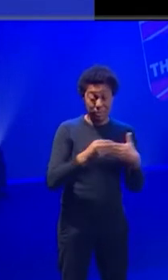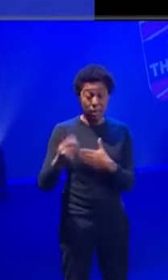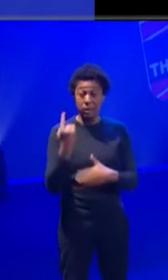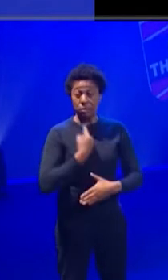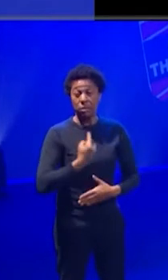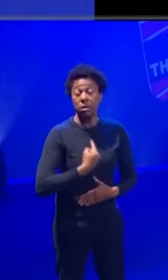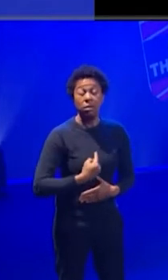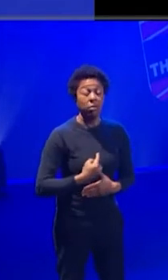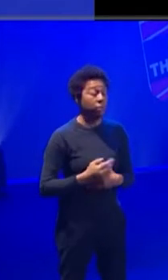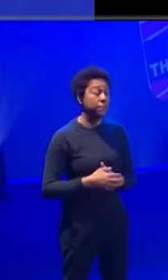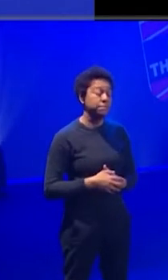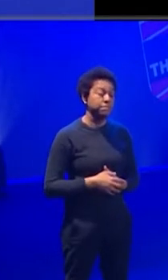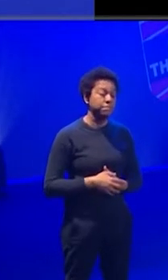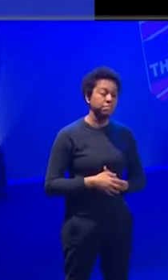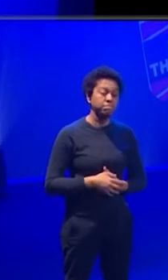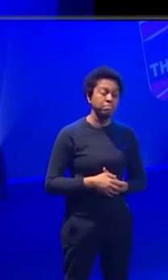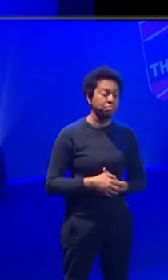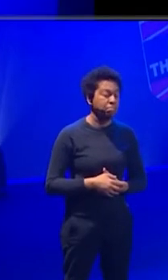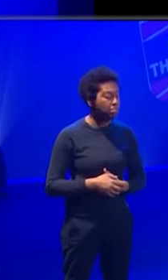through a sort of career progression.